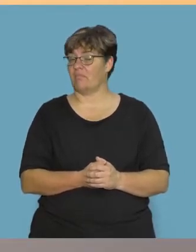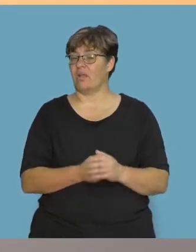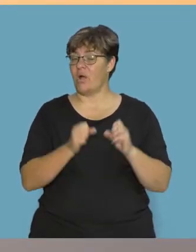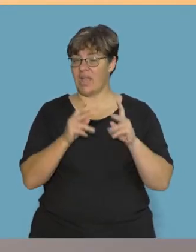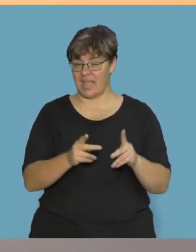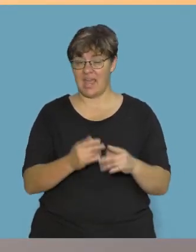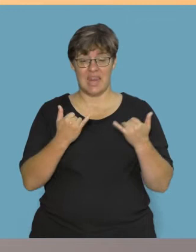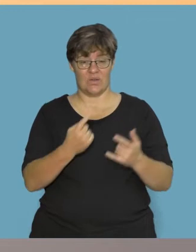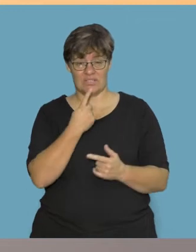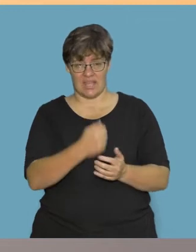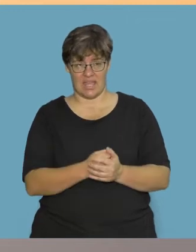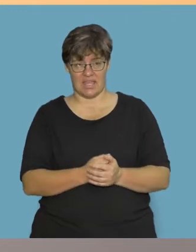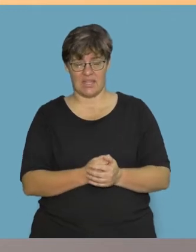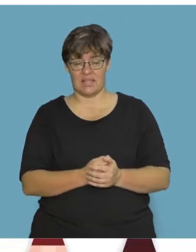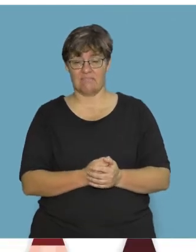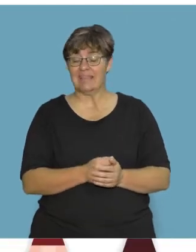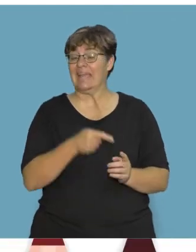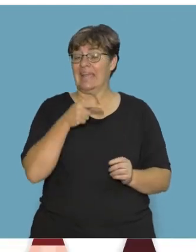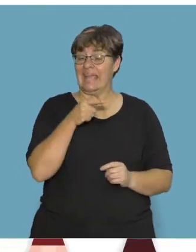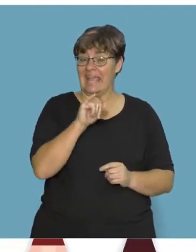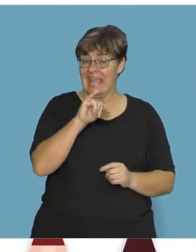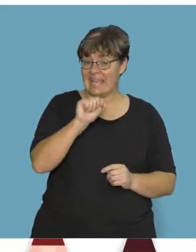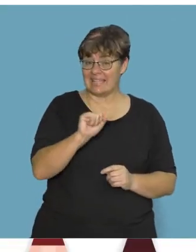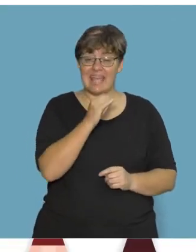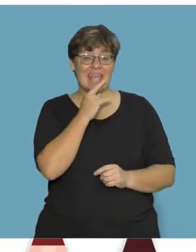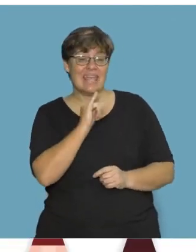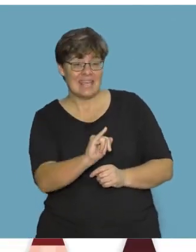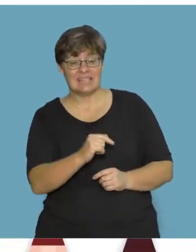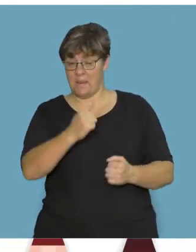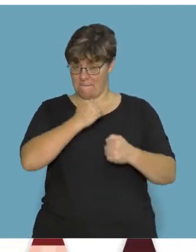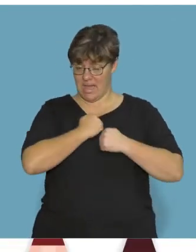Okay! Now say, It is my book.